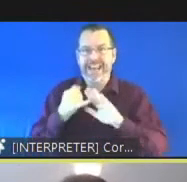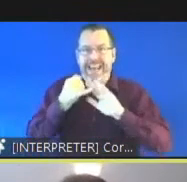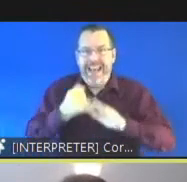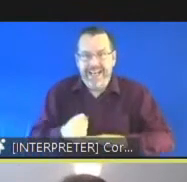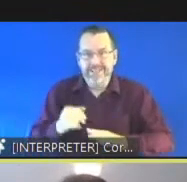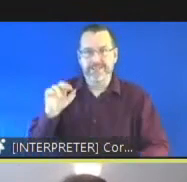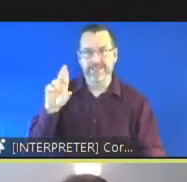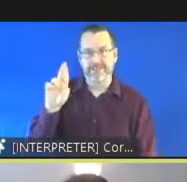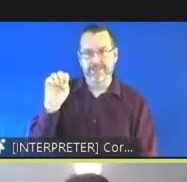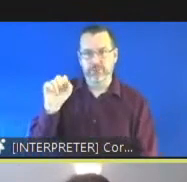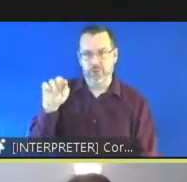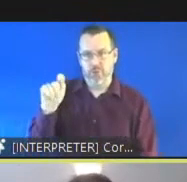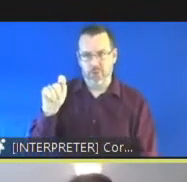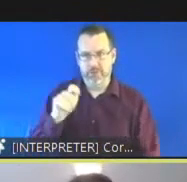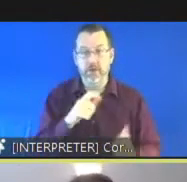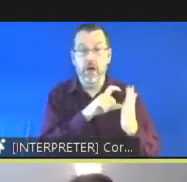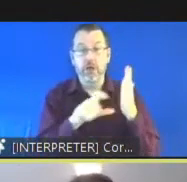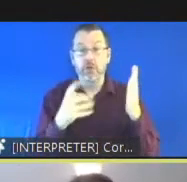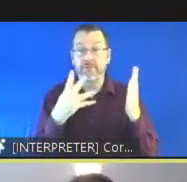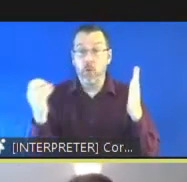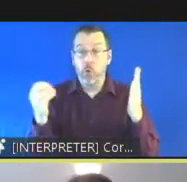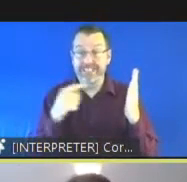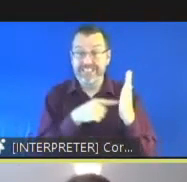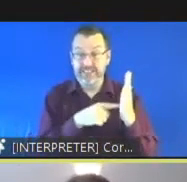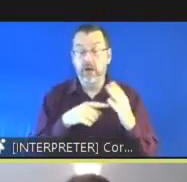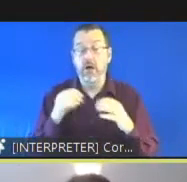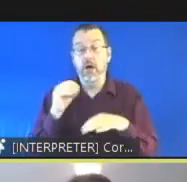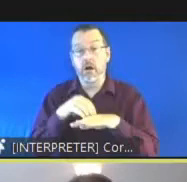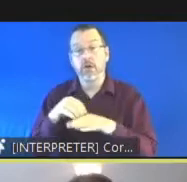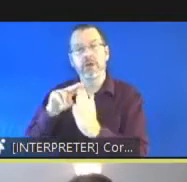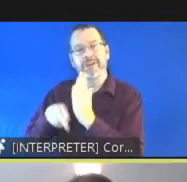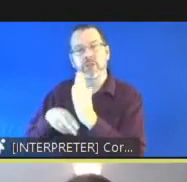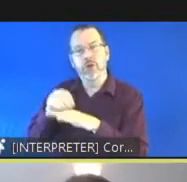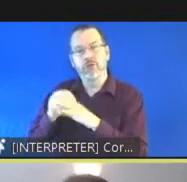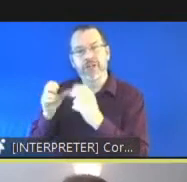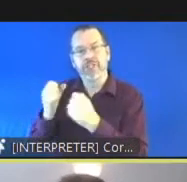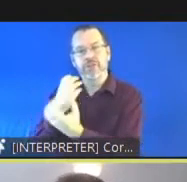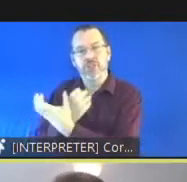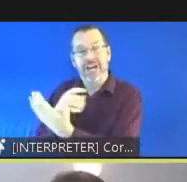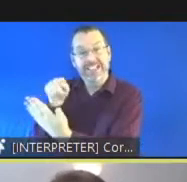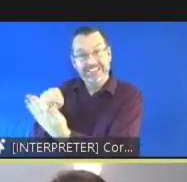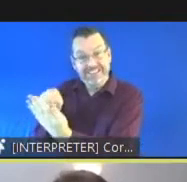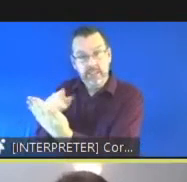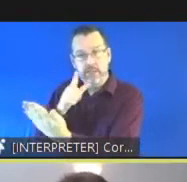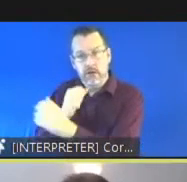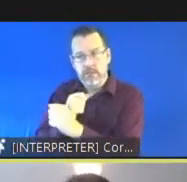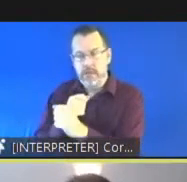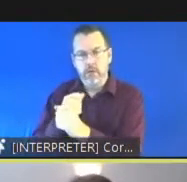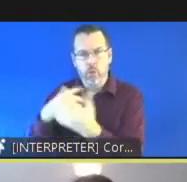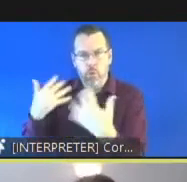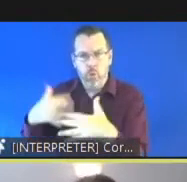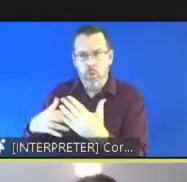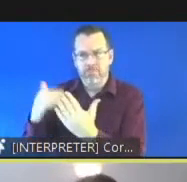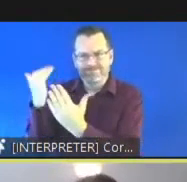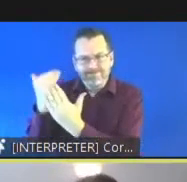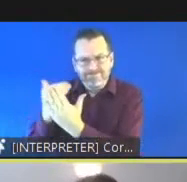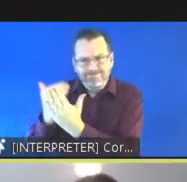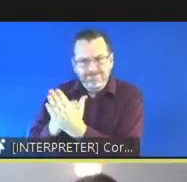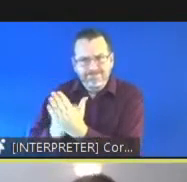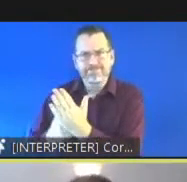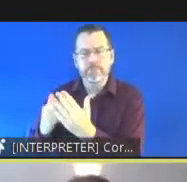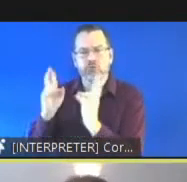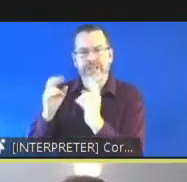40 of the convention on the rights of the child um referencing really extensive provision for children's rights and justice proceedings